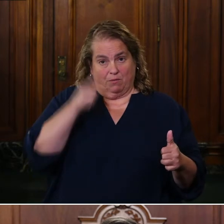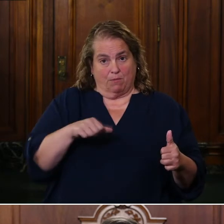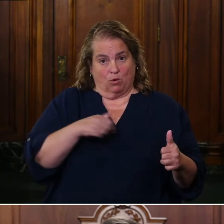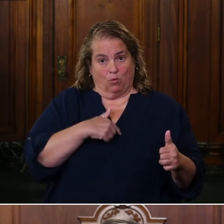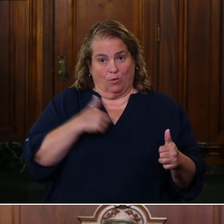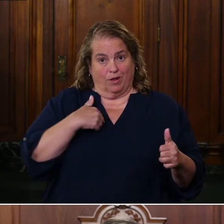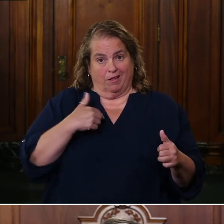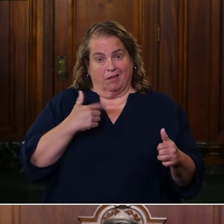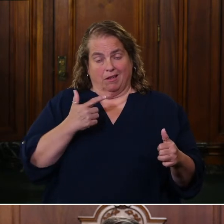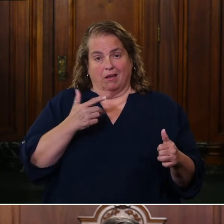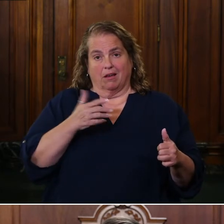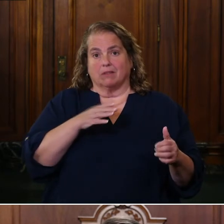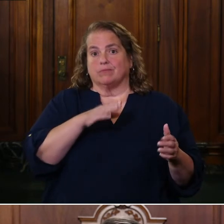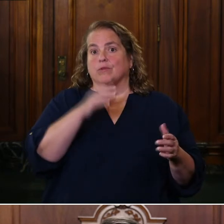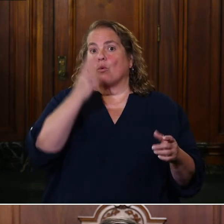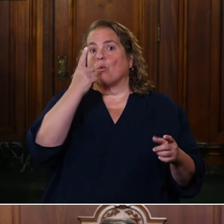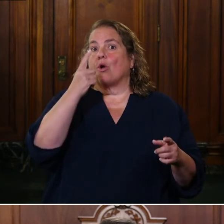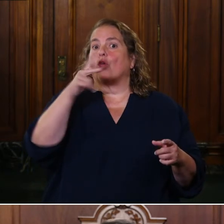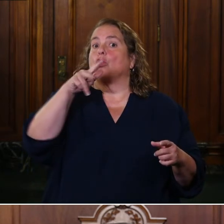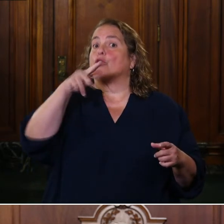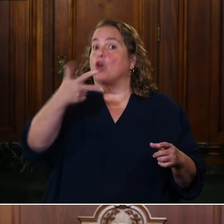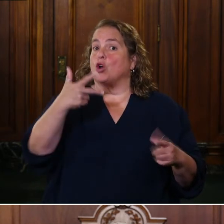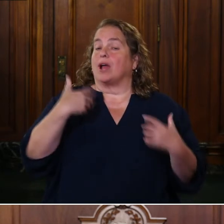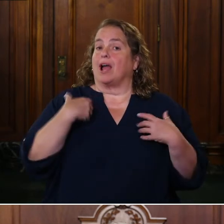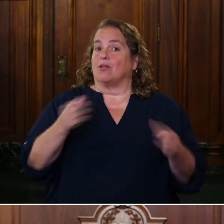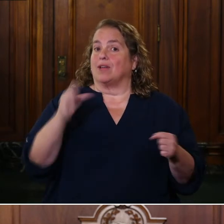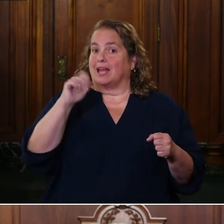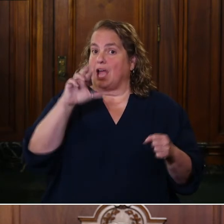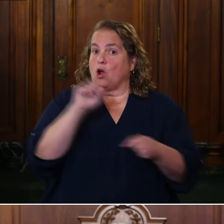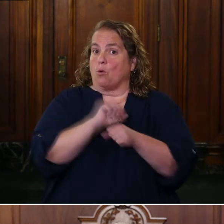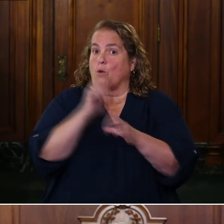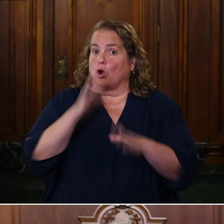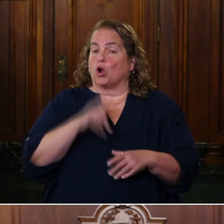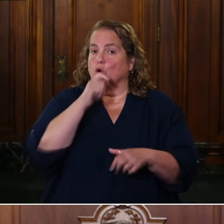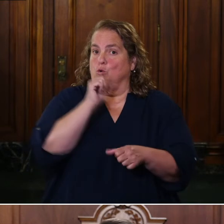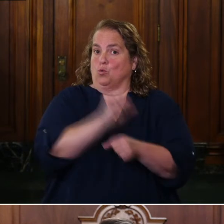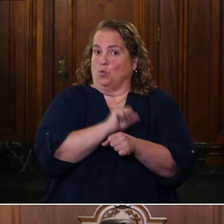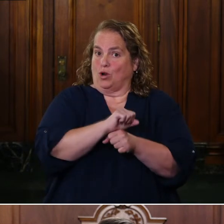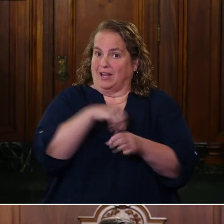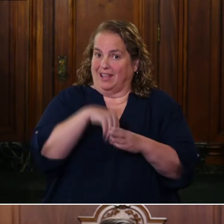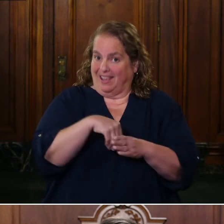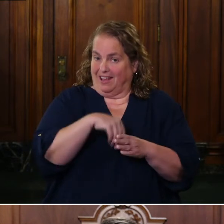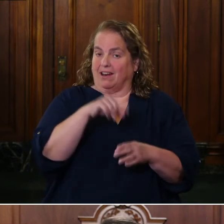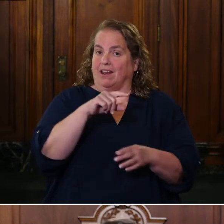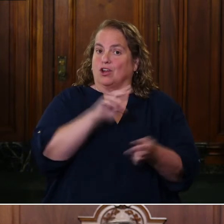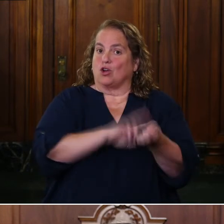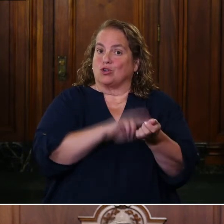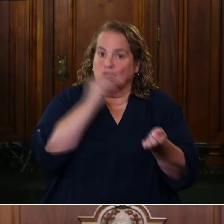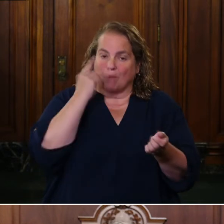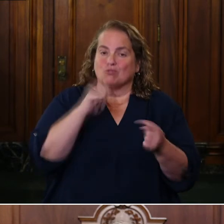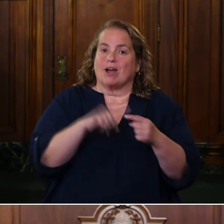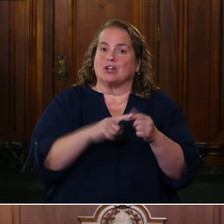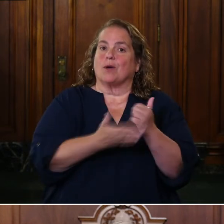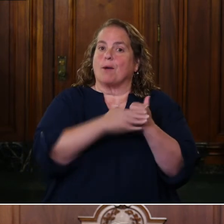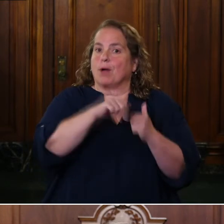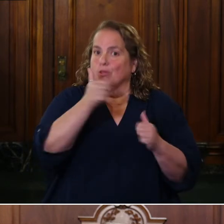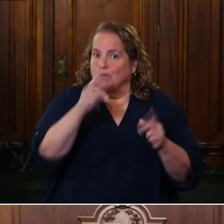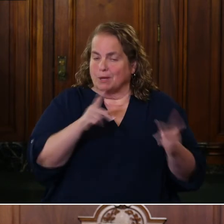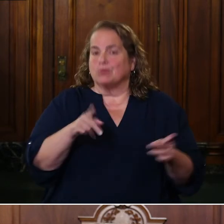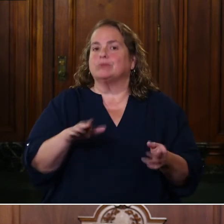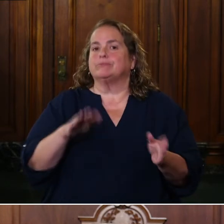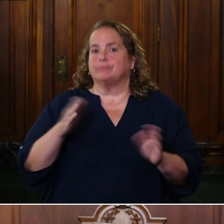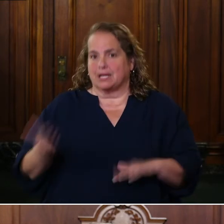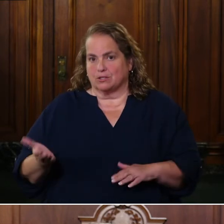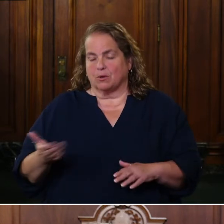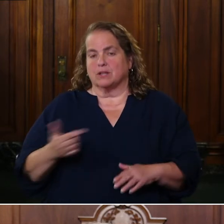our third healthcare worker who was in long term care facility trying to help other people. So